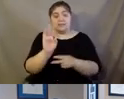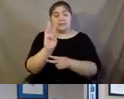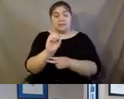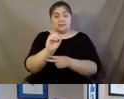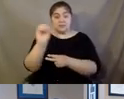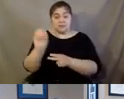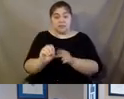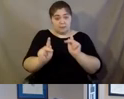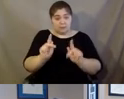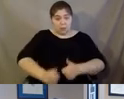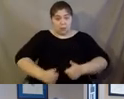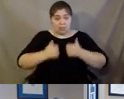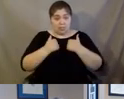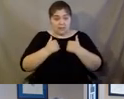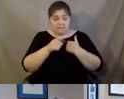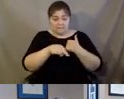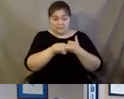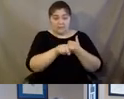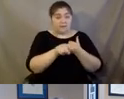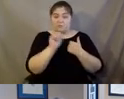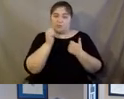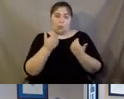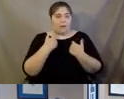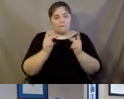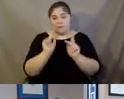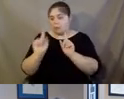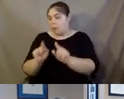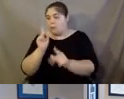not have a visitor on a regular basis.